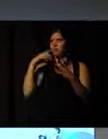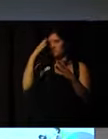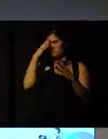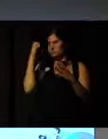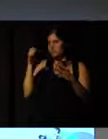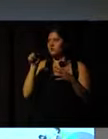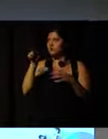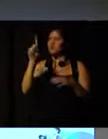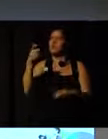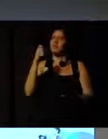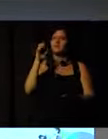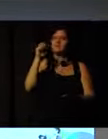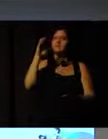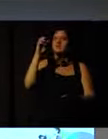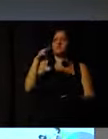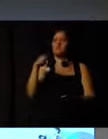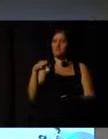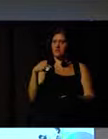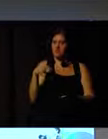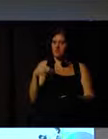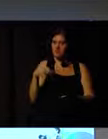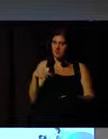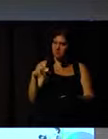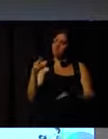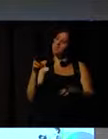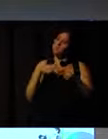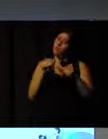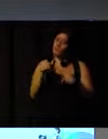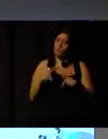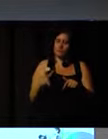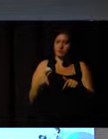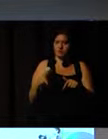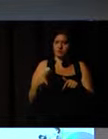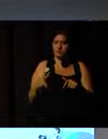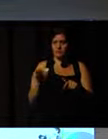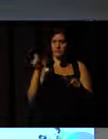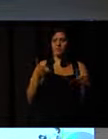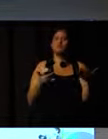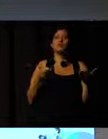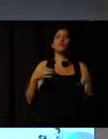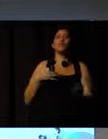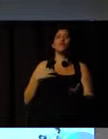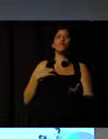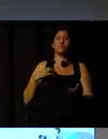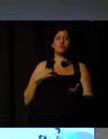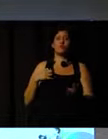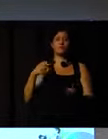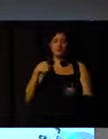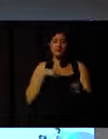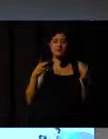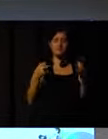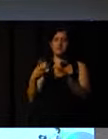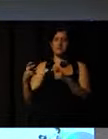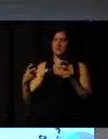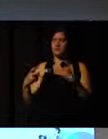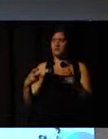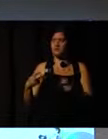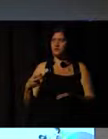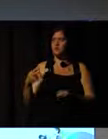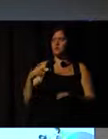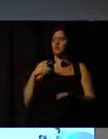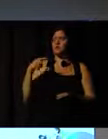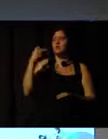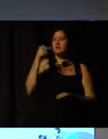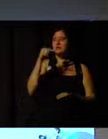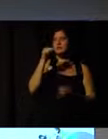keynote speakers that are XYMCAs, that were parts of their physical activities, and these youngsters